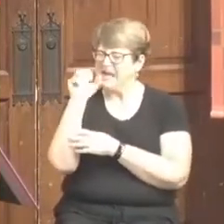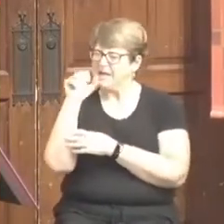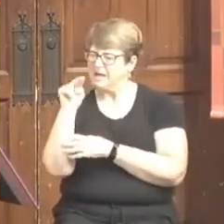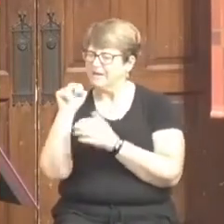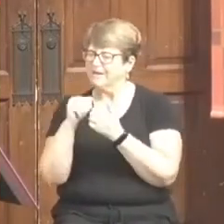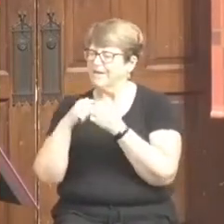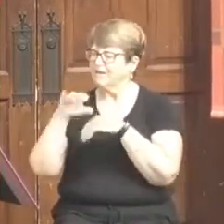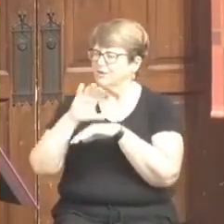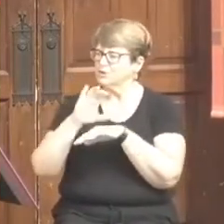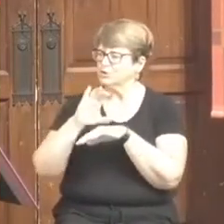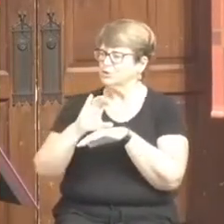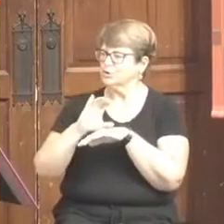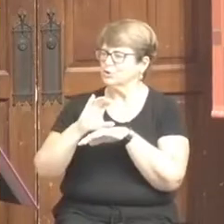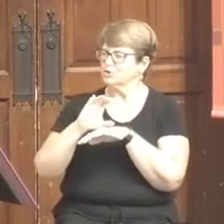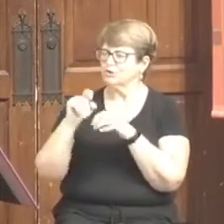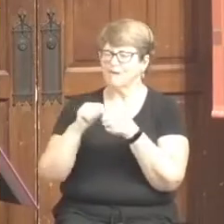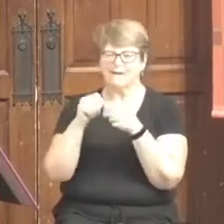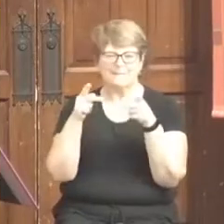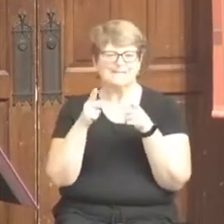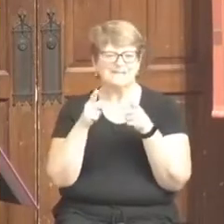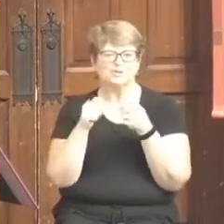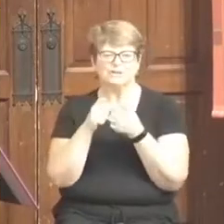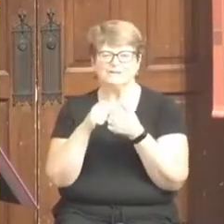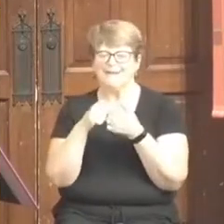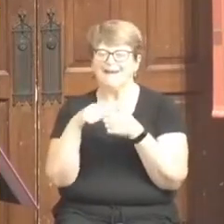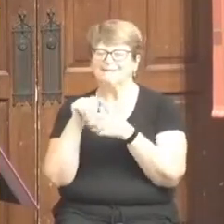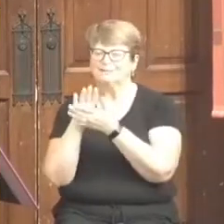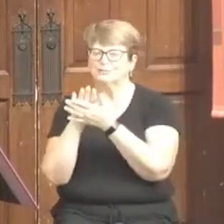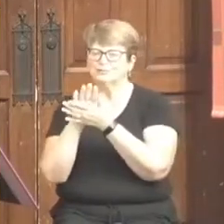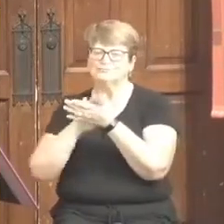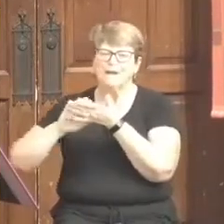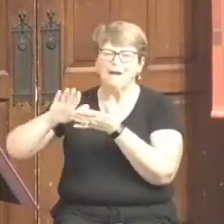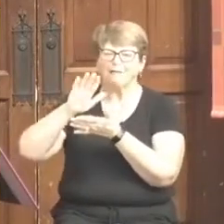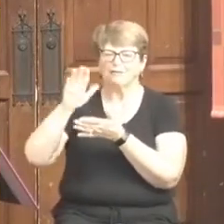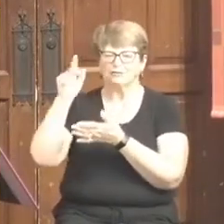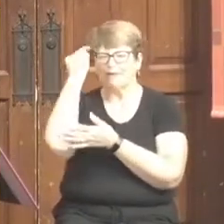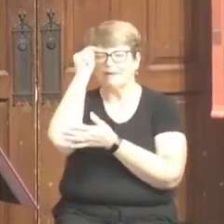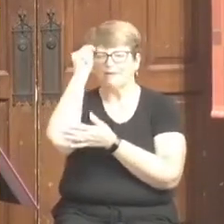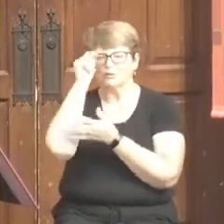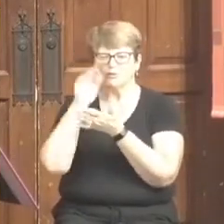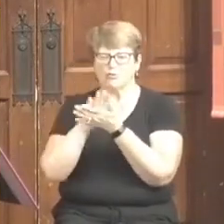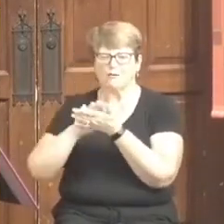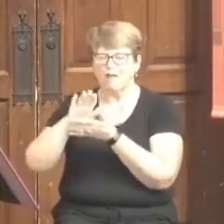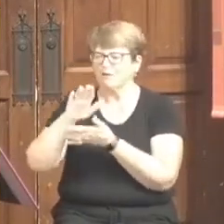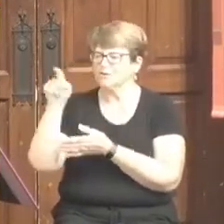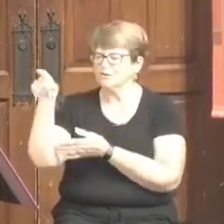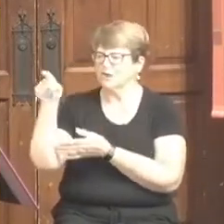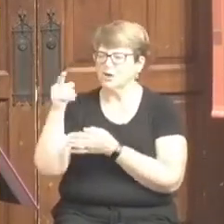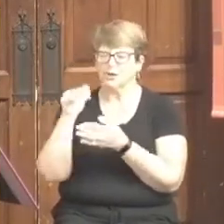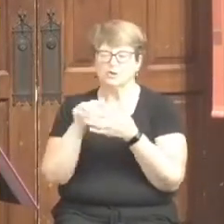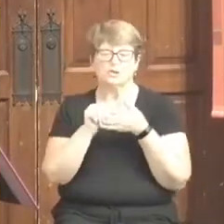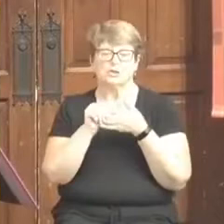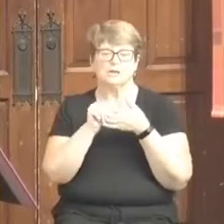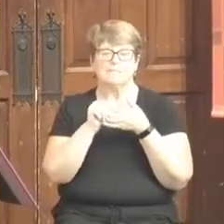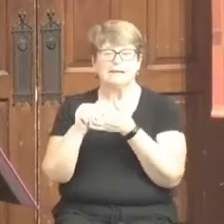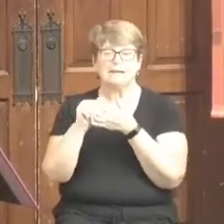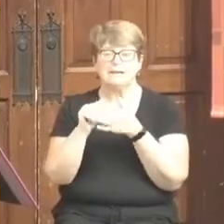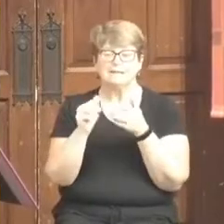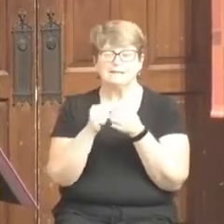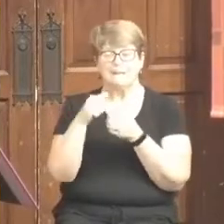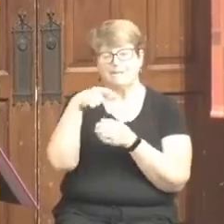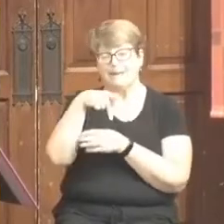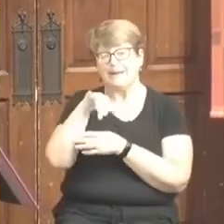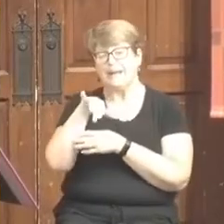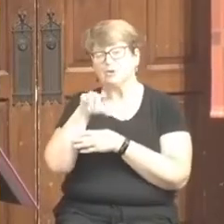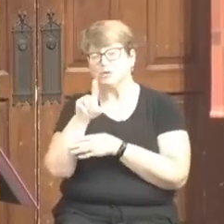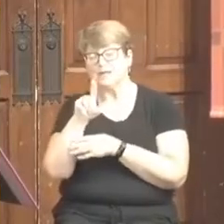Theological School. And Meredith heads both the PhD and DMIN programs.